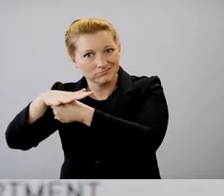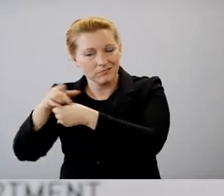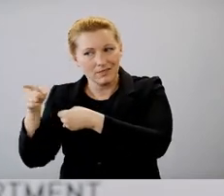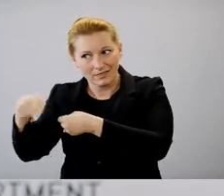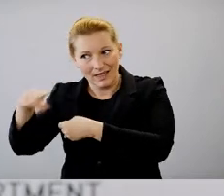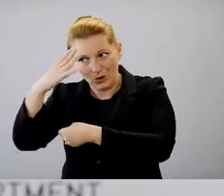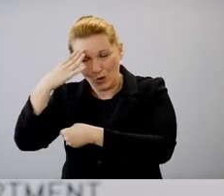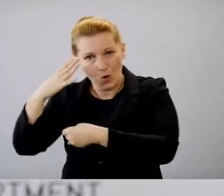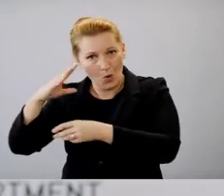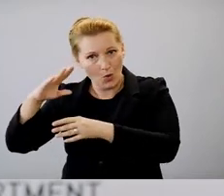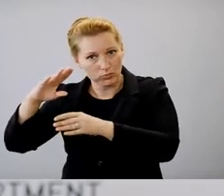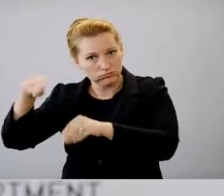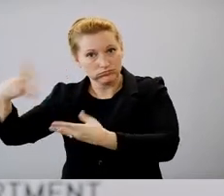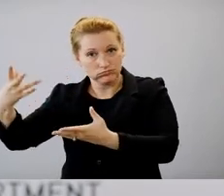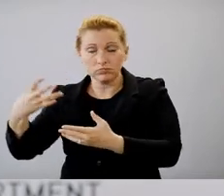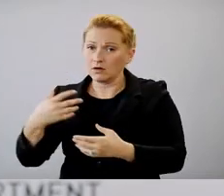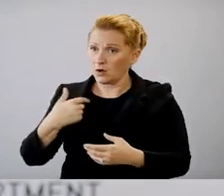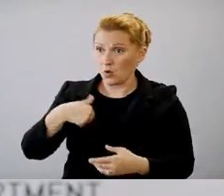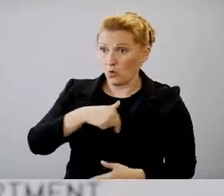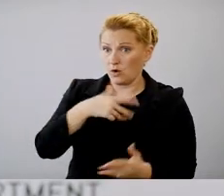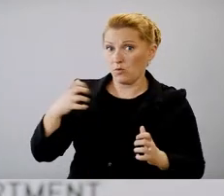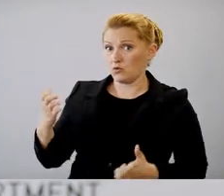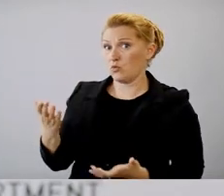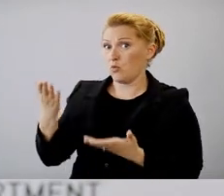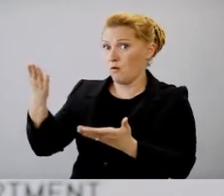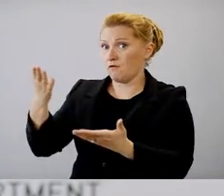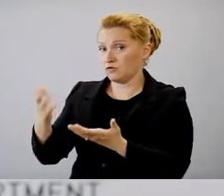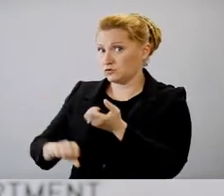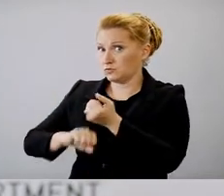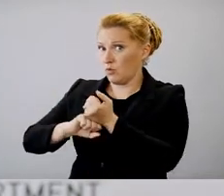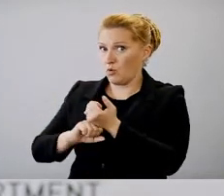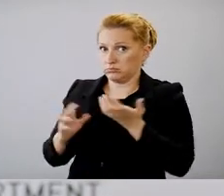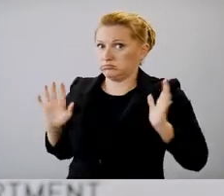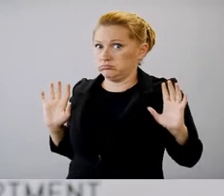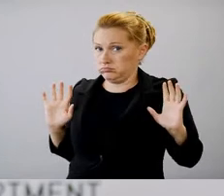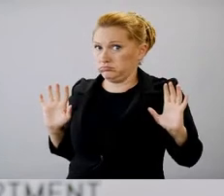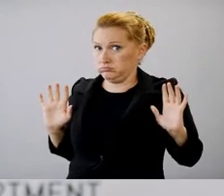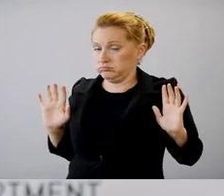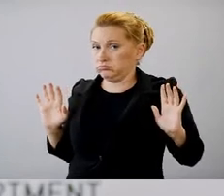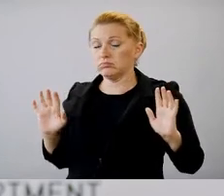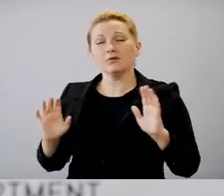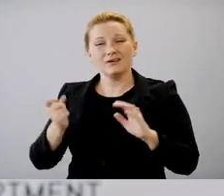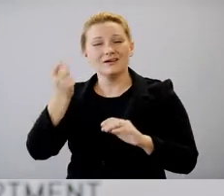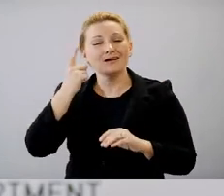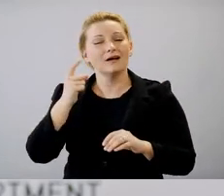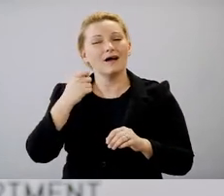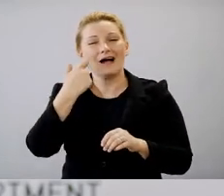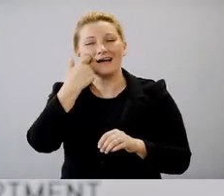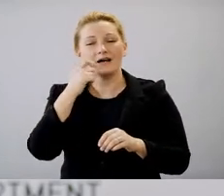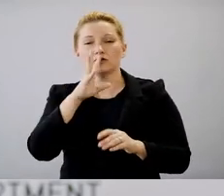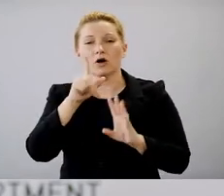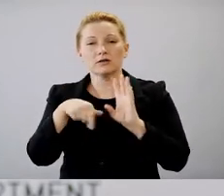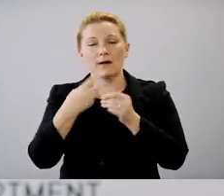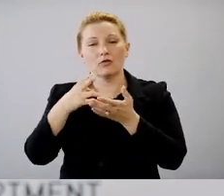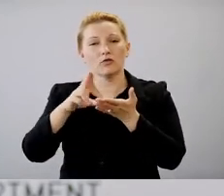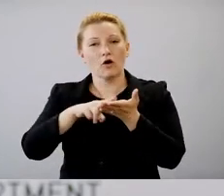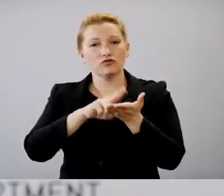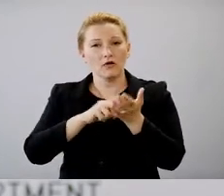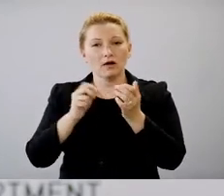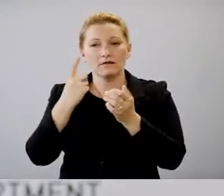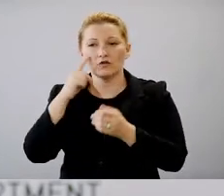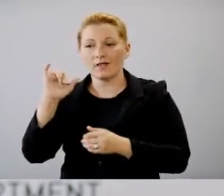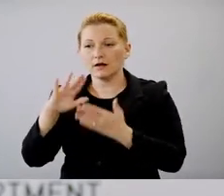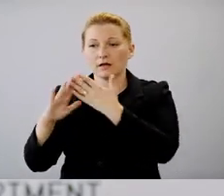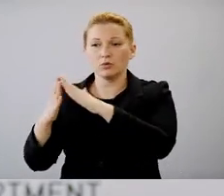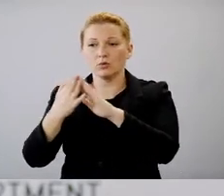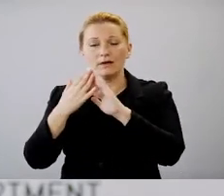support that they may need because, um, you know, the, the contract that I talked about that we have with the one community initiative, we have that